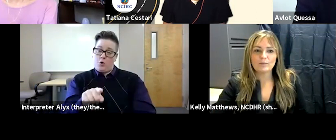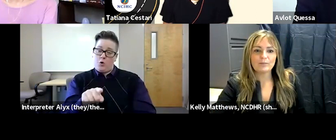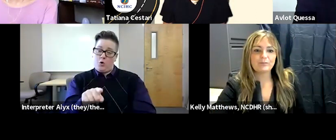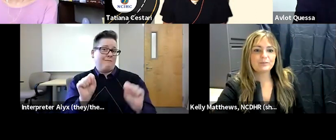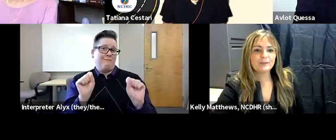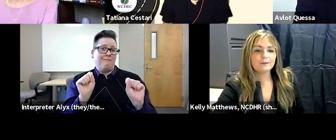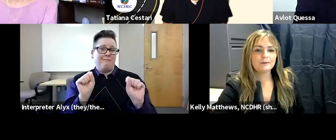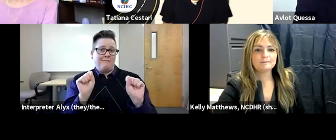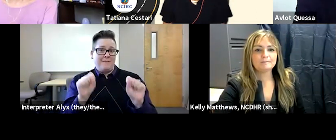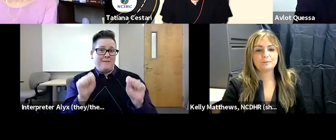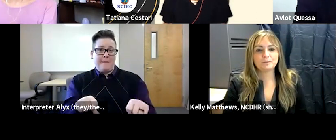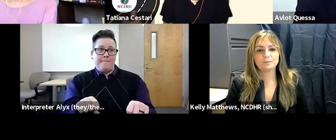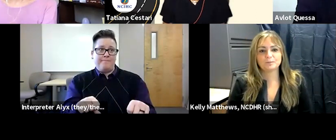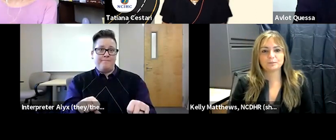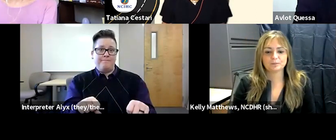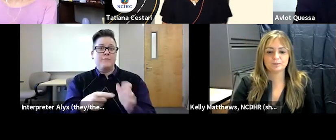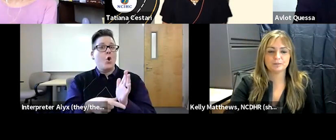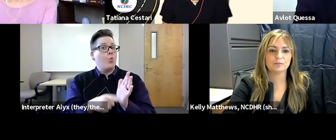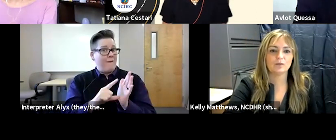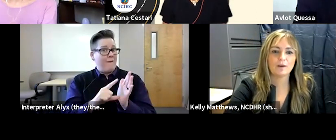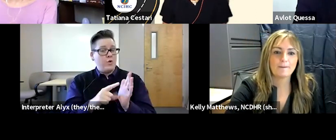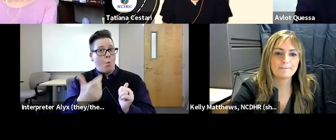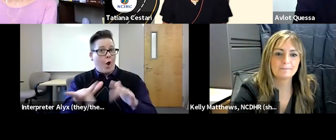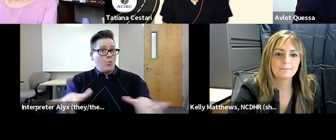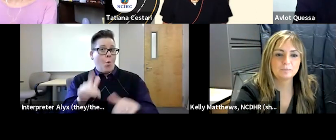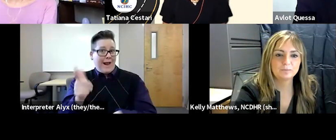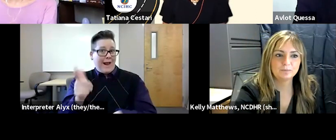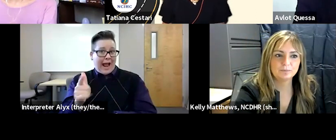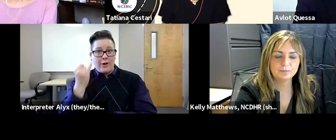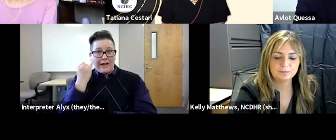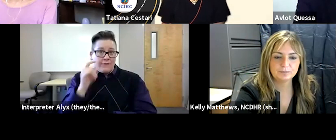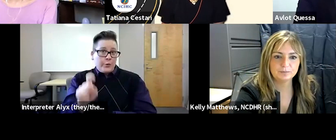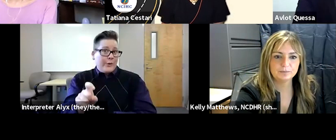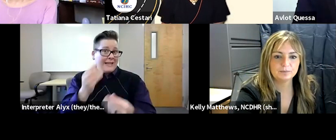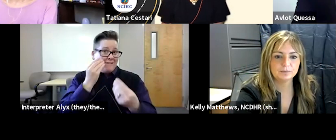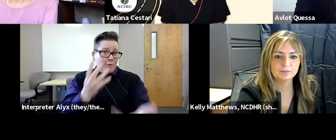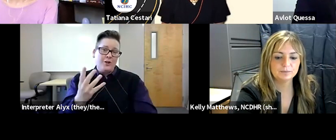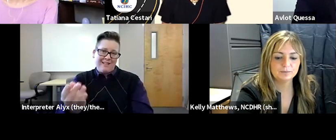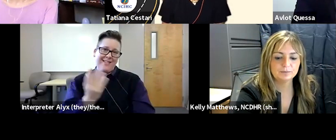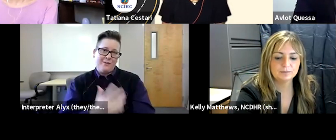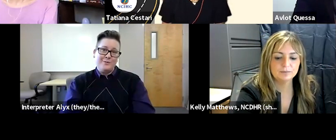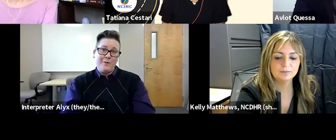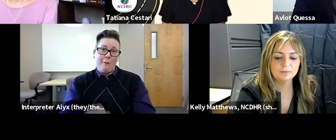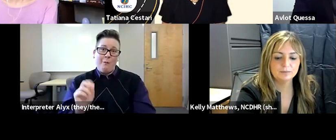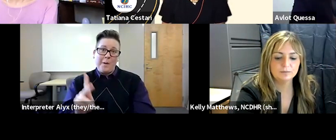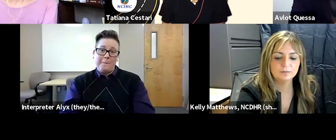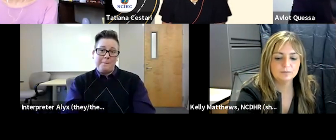welcome to um you know review the recording later and if you need any information let us know okay